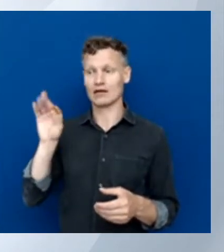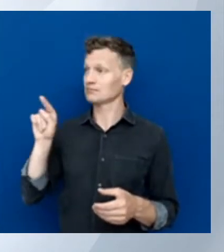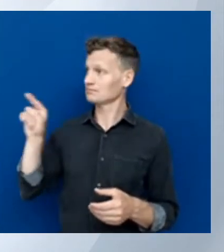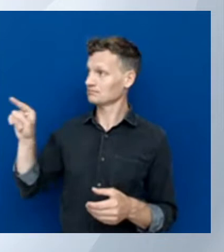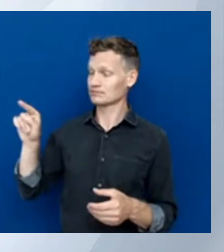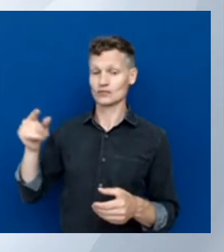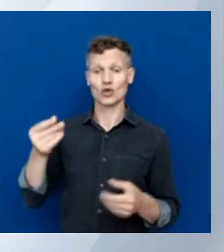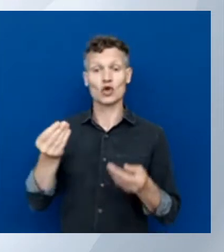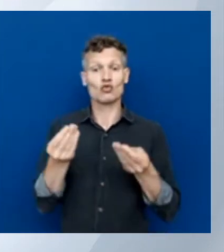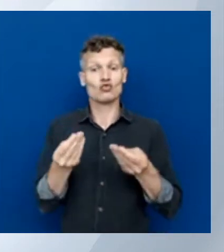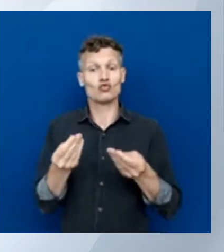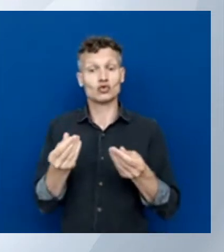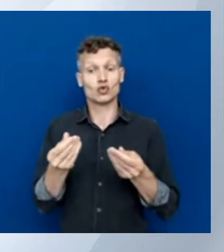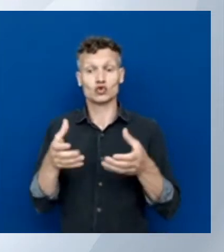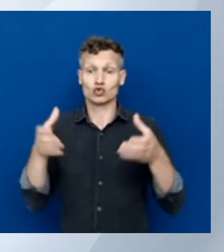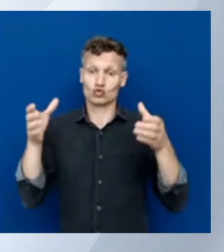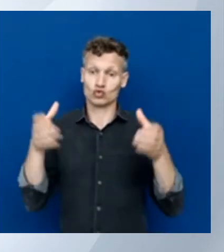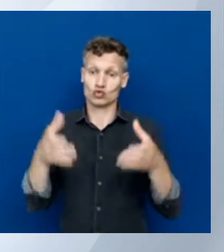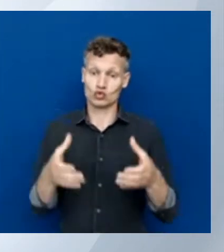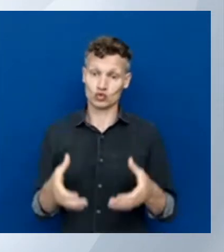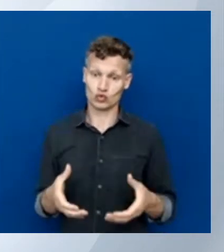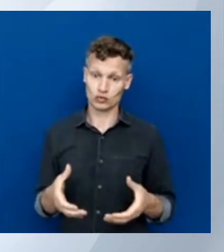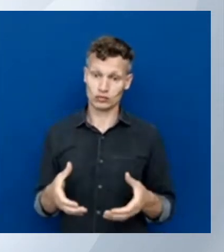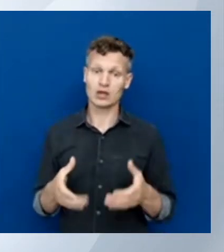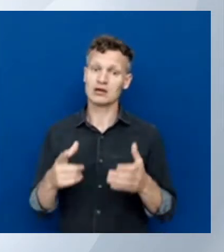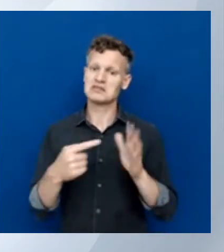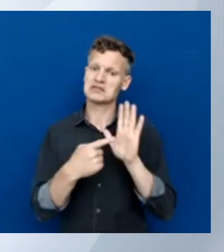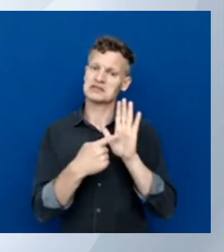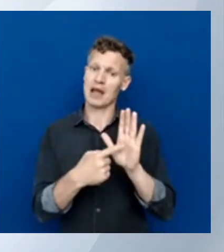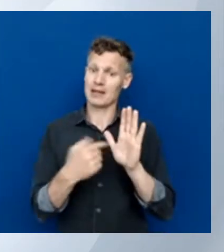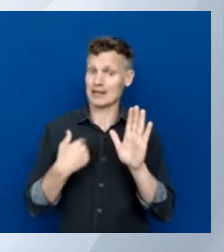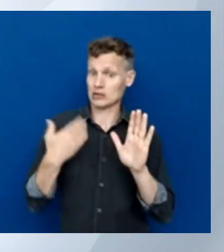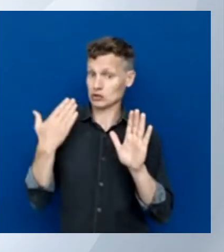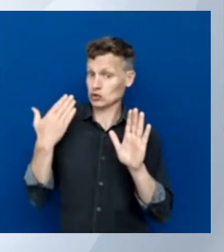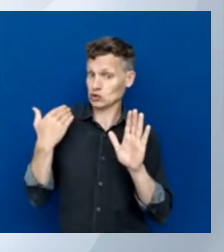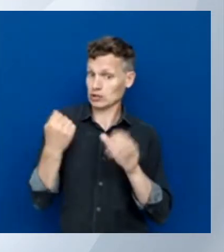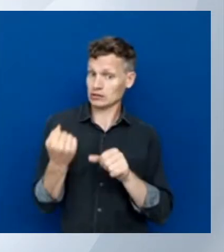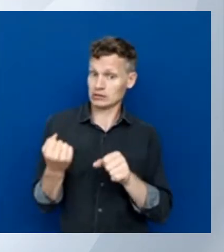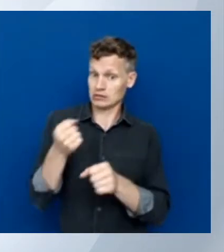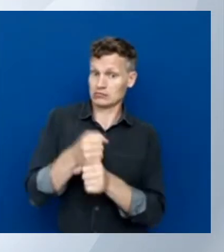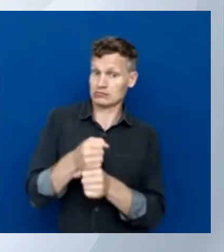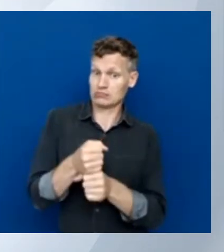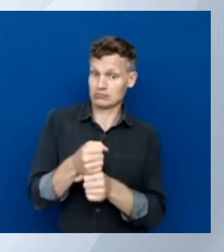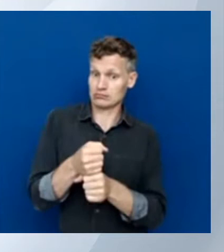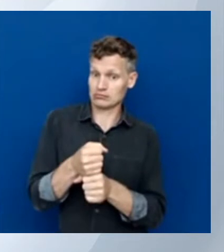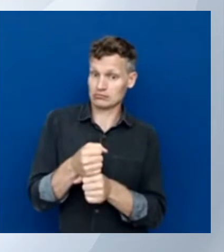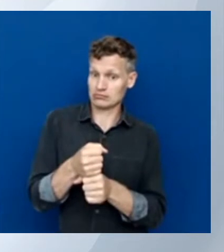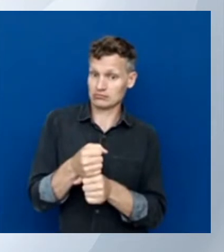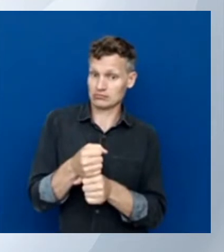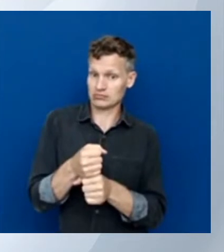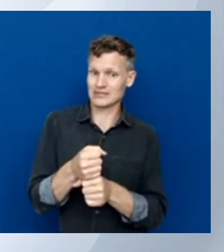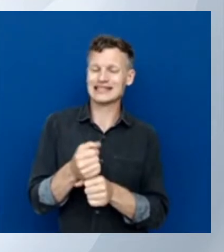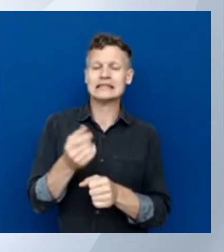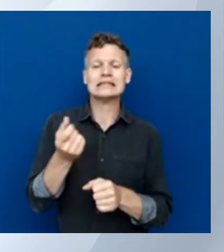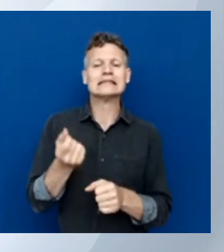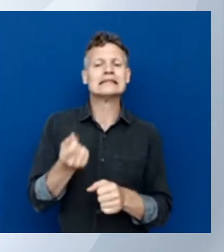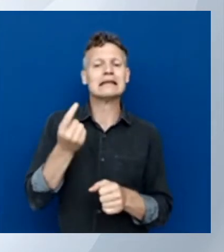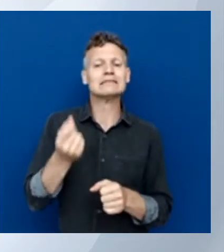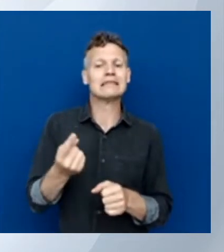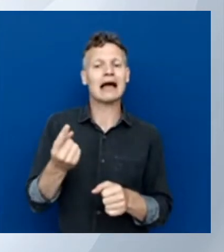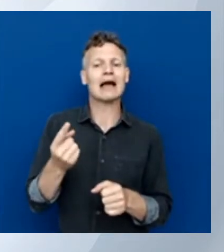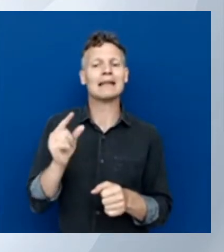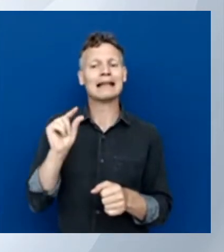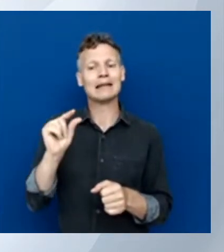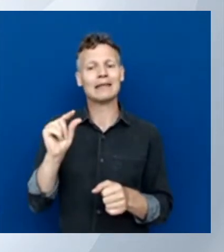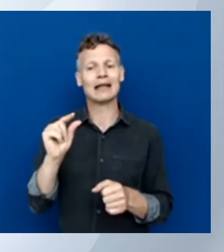which I just created. And the fun thing is you can actually be too quick for the portal. And I'm getting better at it. So either I'm getting